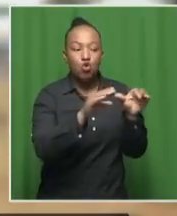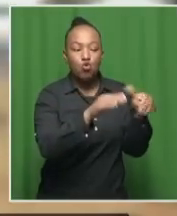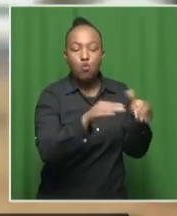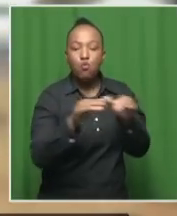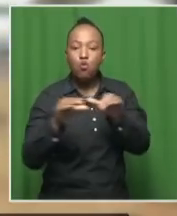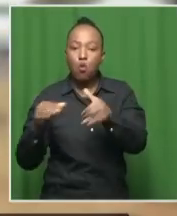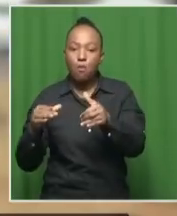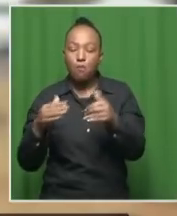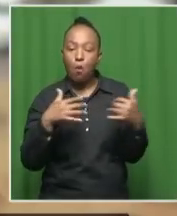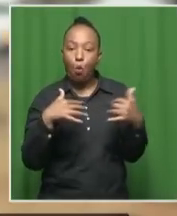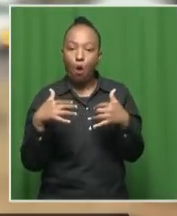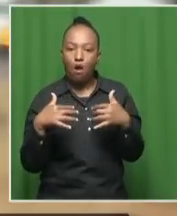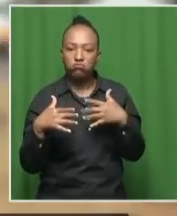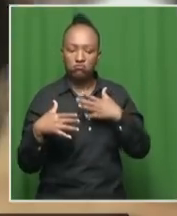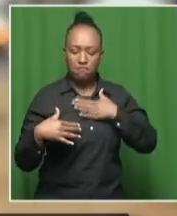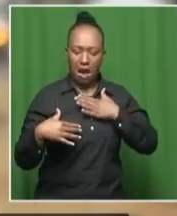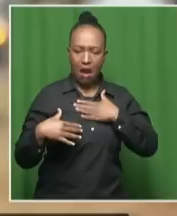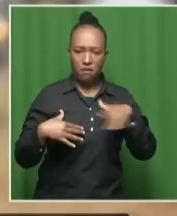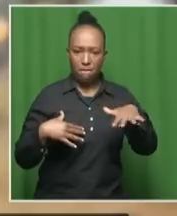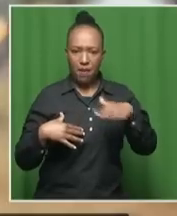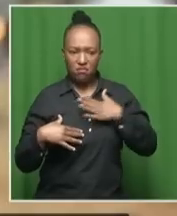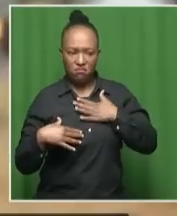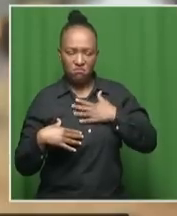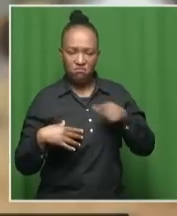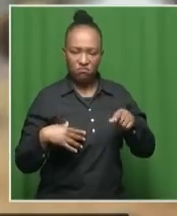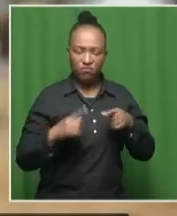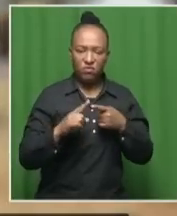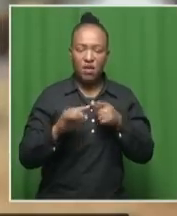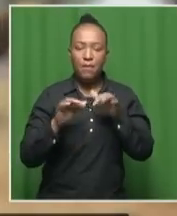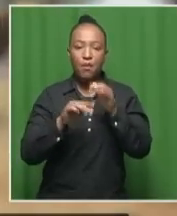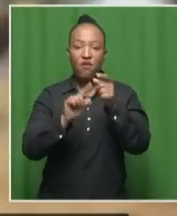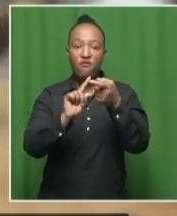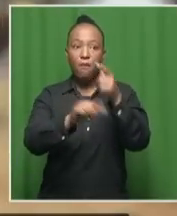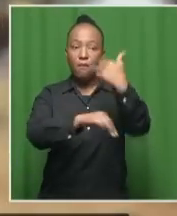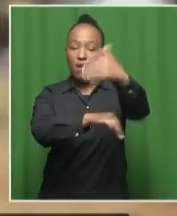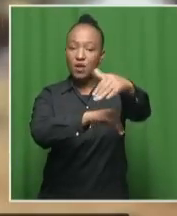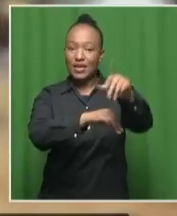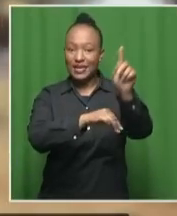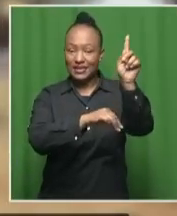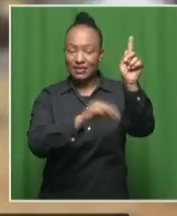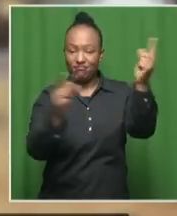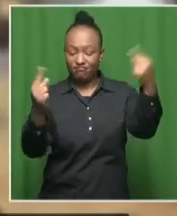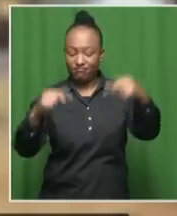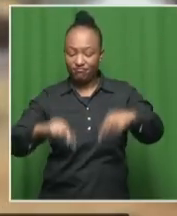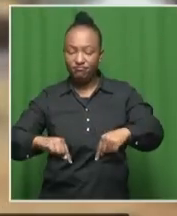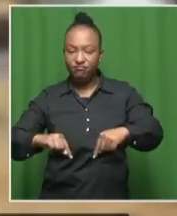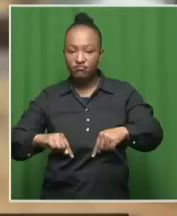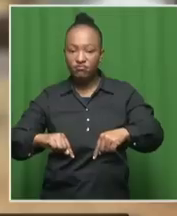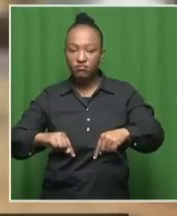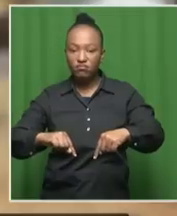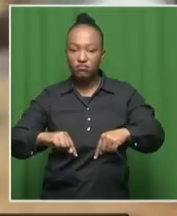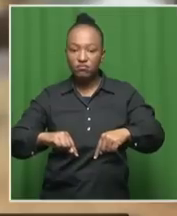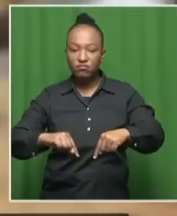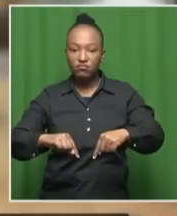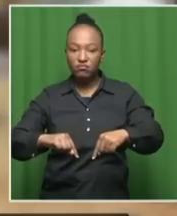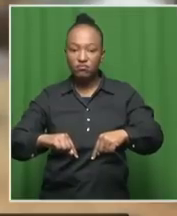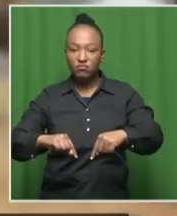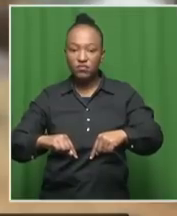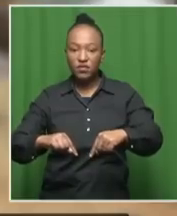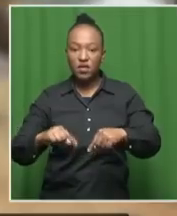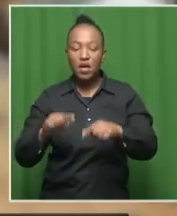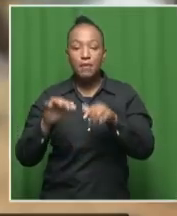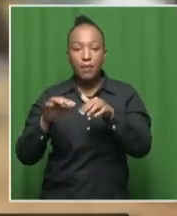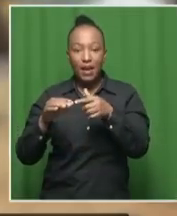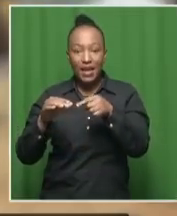that is actually happening. Guys coming from outside and they will hit the guys which are inside and then they will